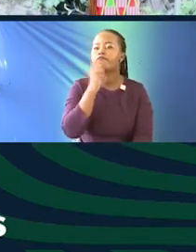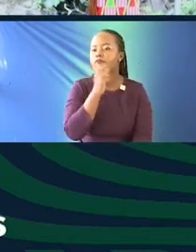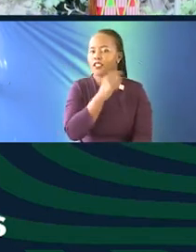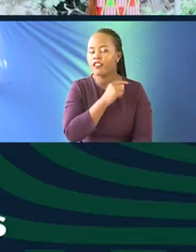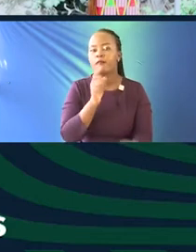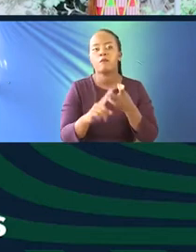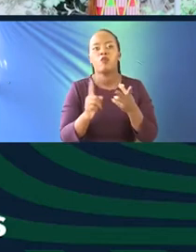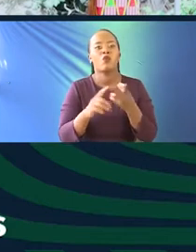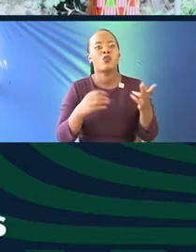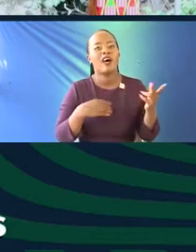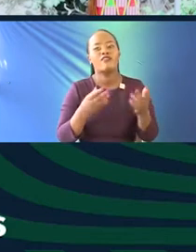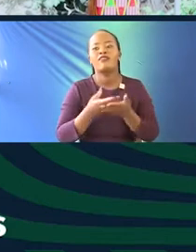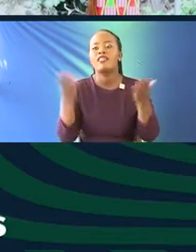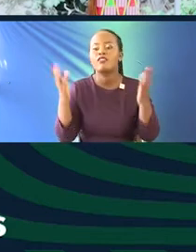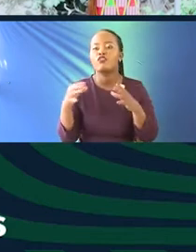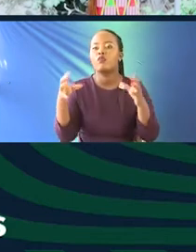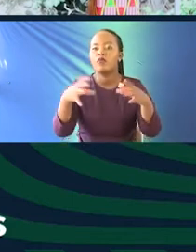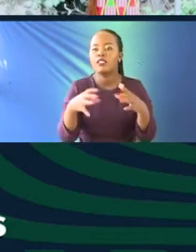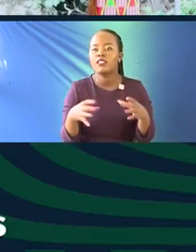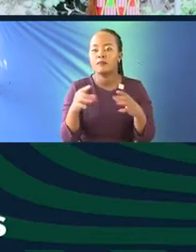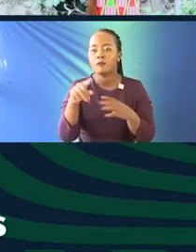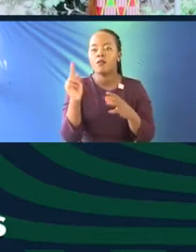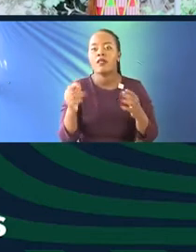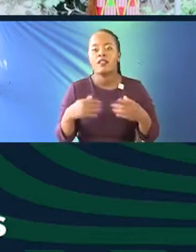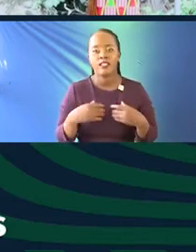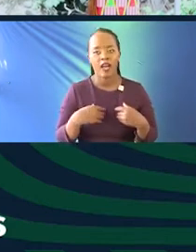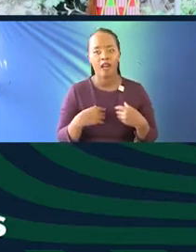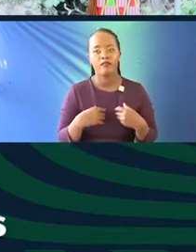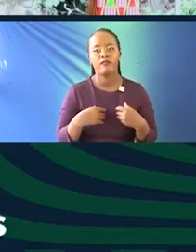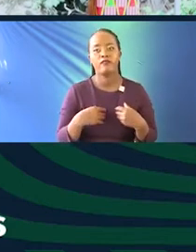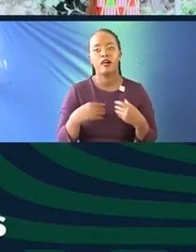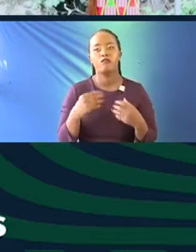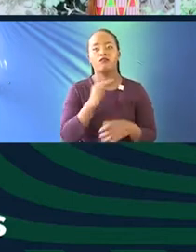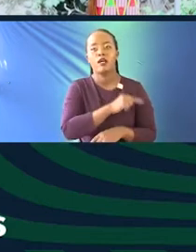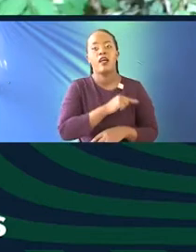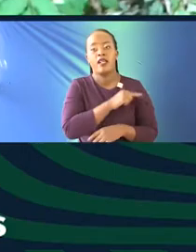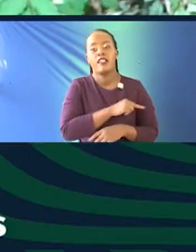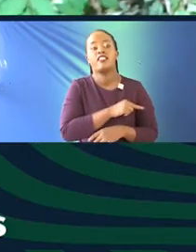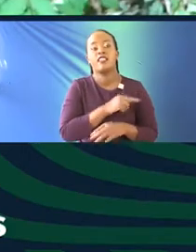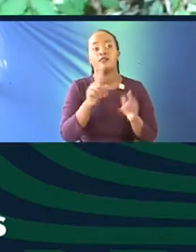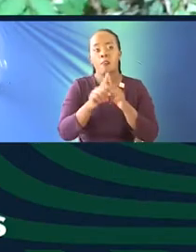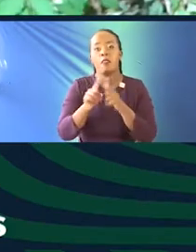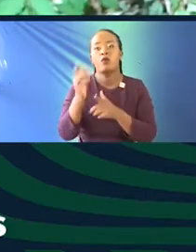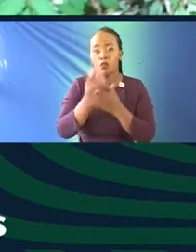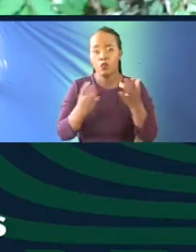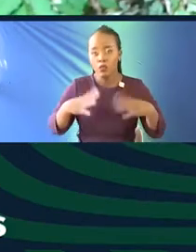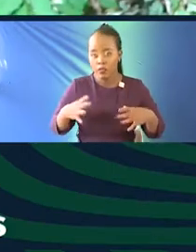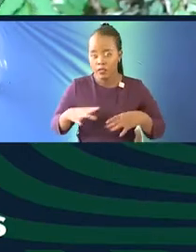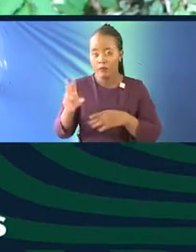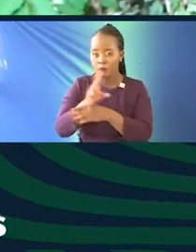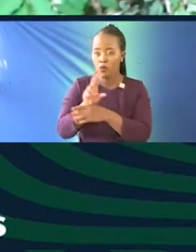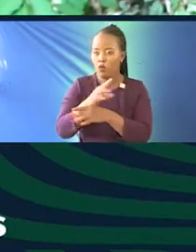this one that is, in everybody's community, it's actually like a fence, like, you know, a nature-made fence. And people use it to just like